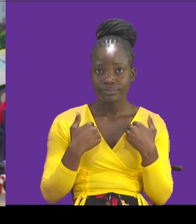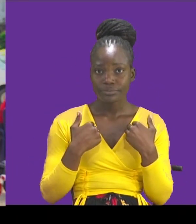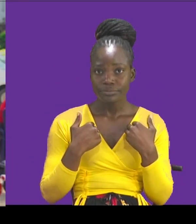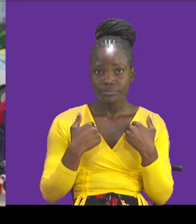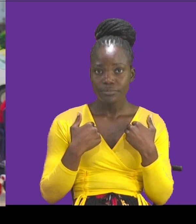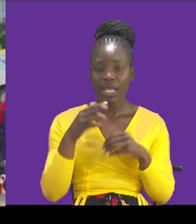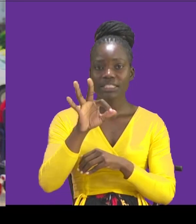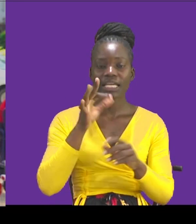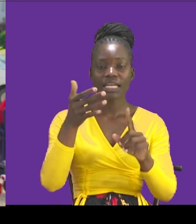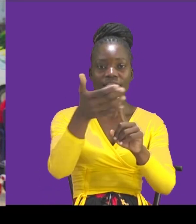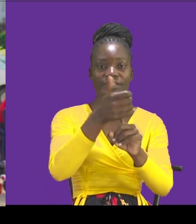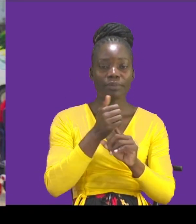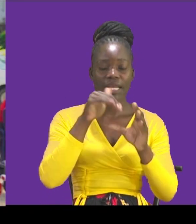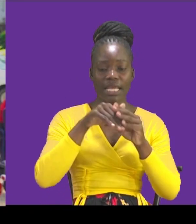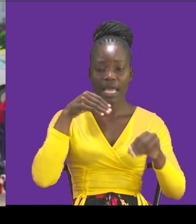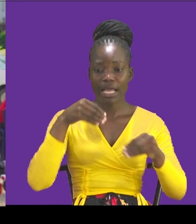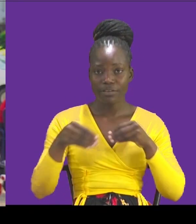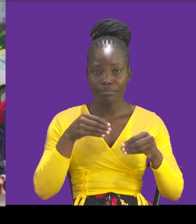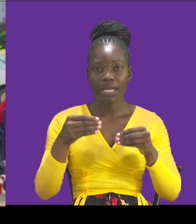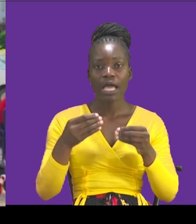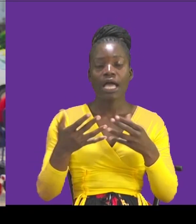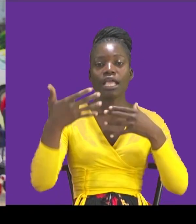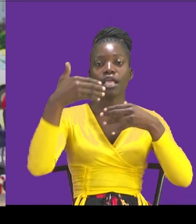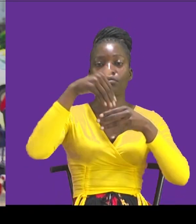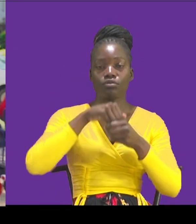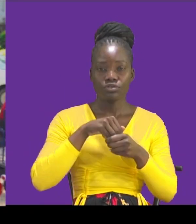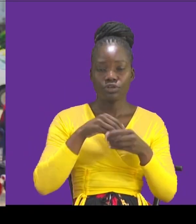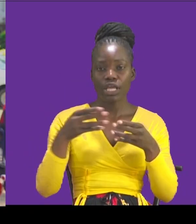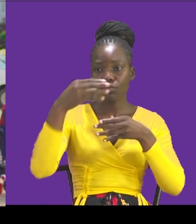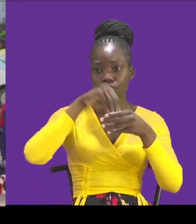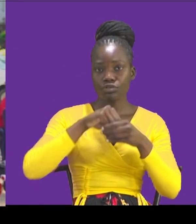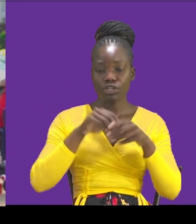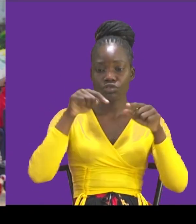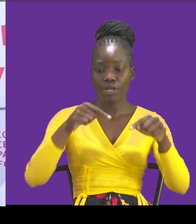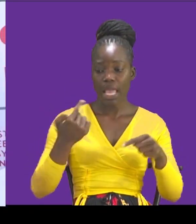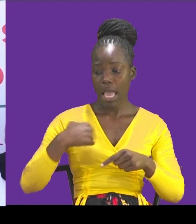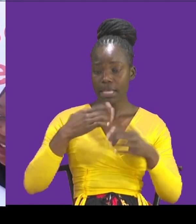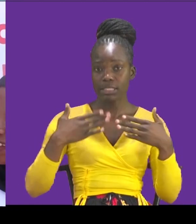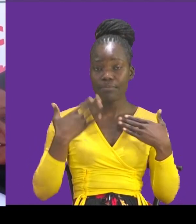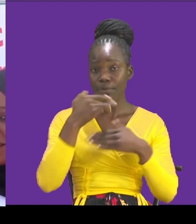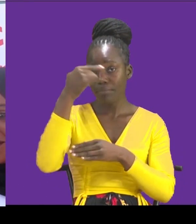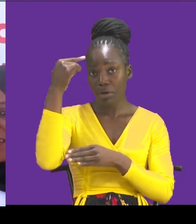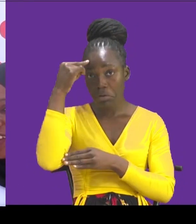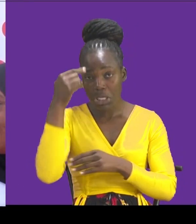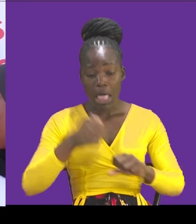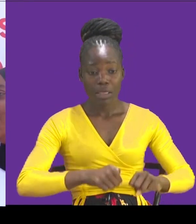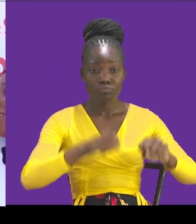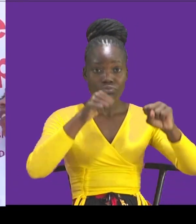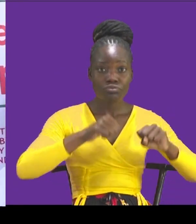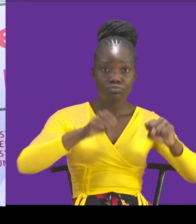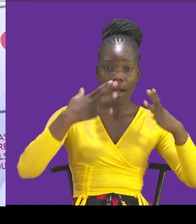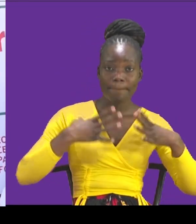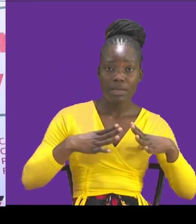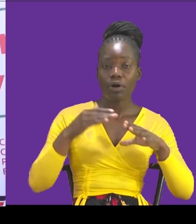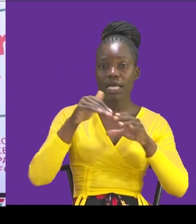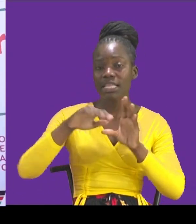a mileage when it comes to disability inclusion. And today we were very happy because the senior people in the county government of Mombasa